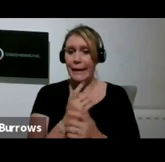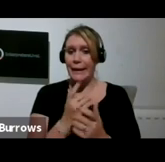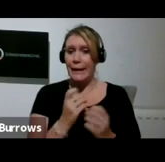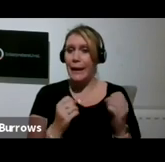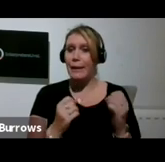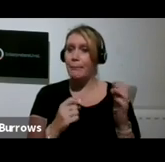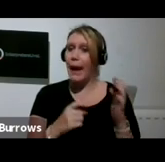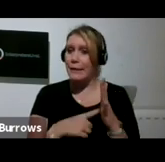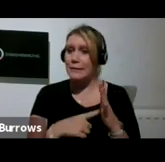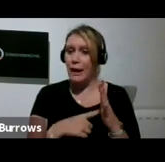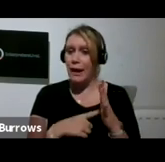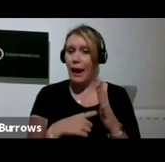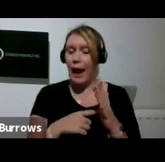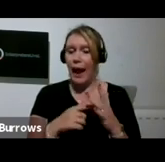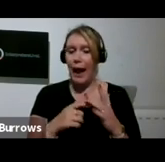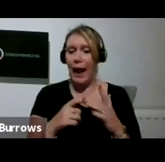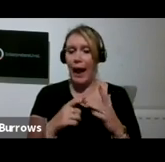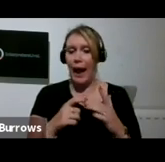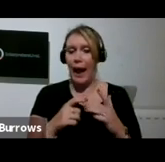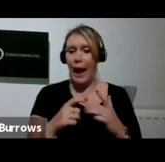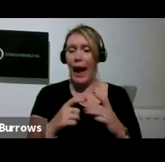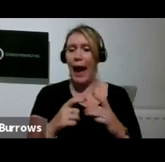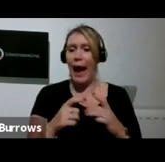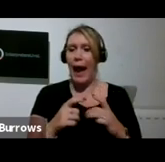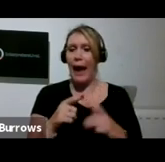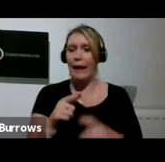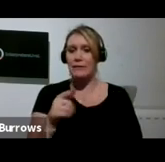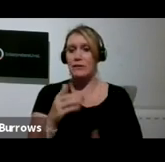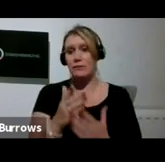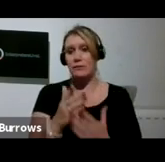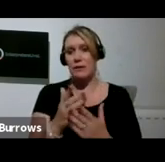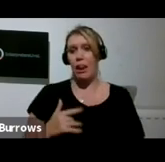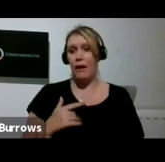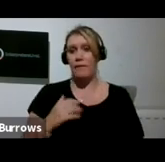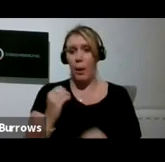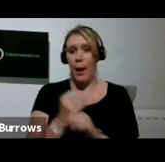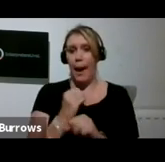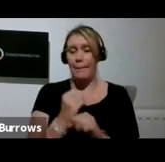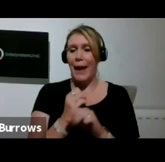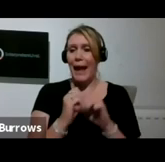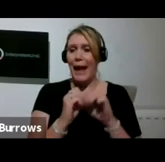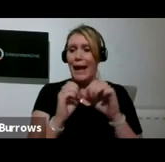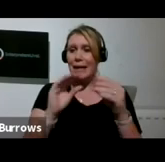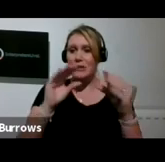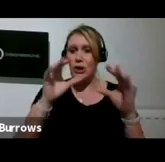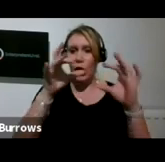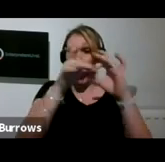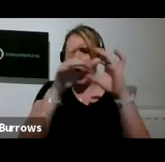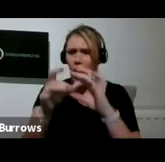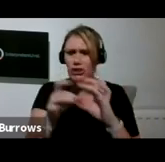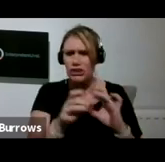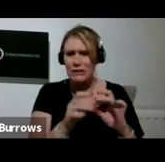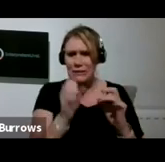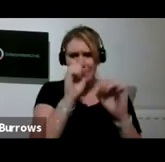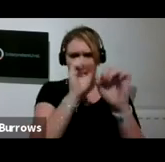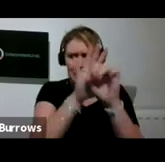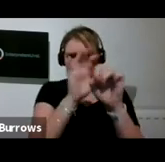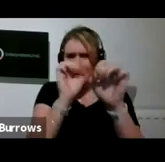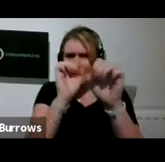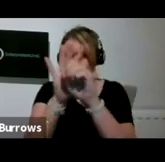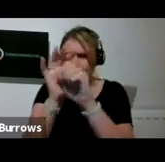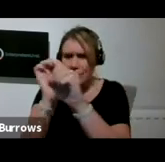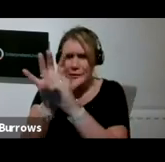Life, where I made collages, which are featured in this exhibition,